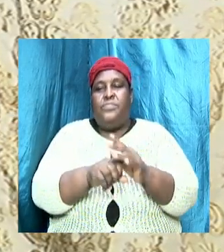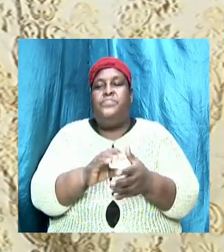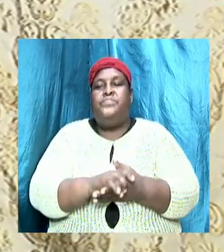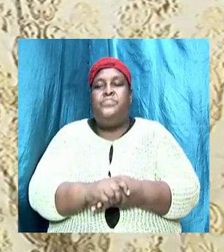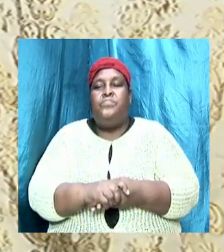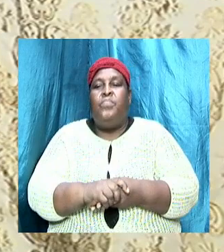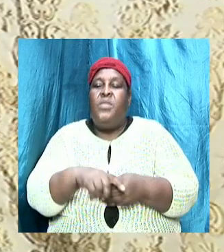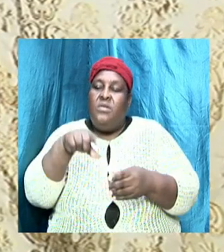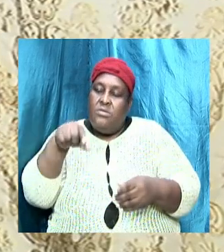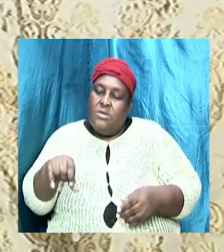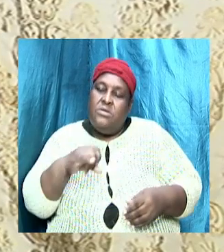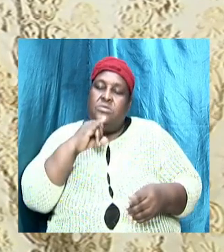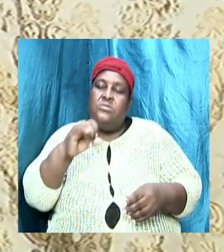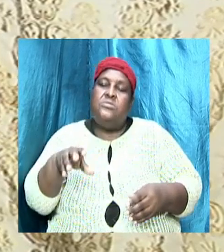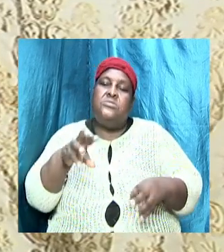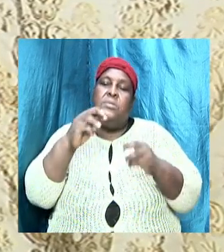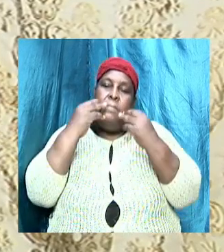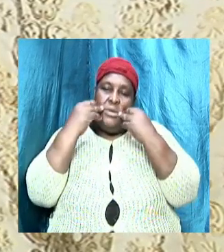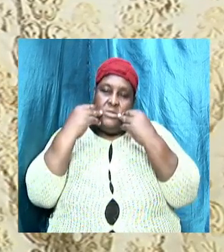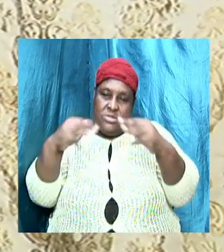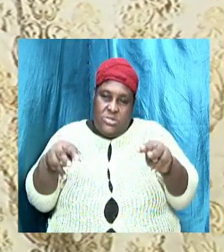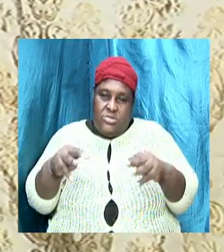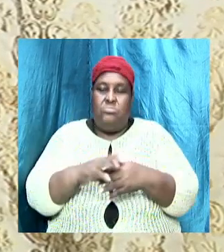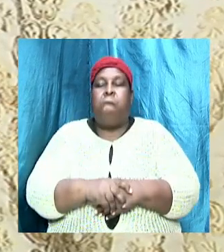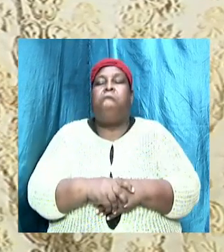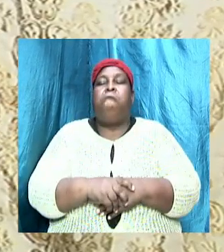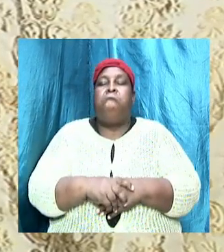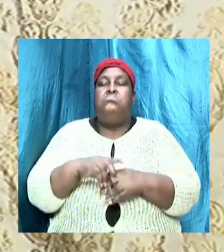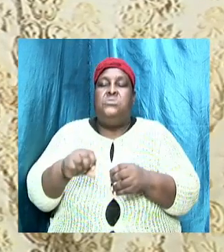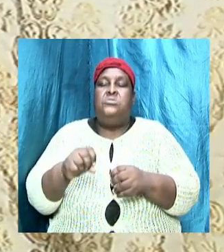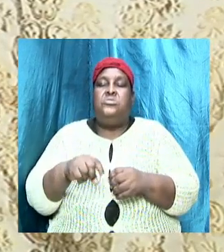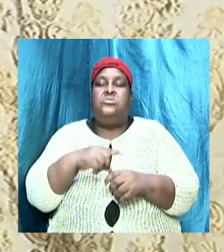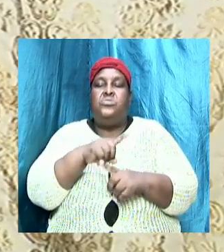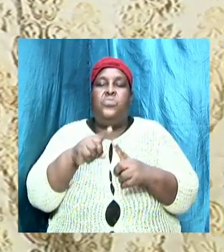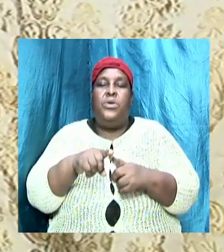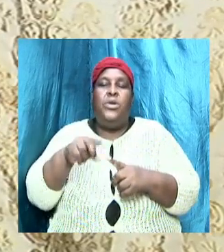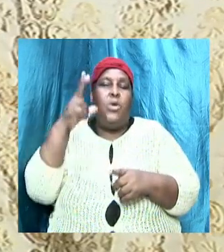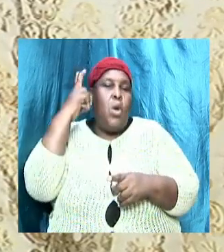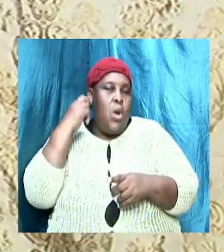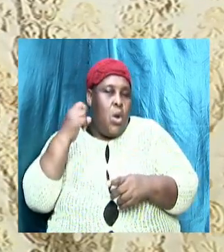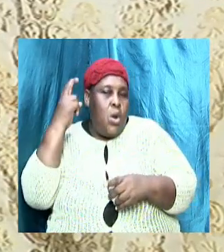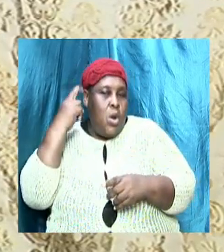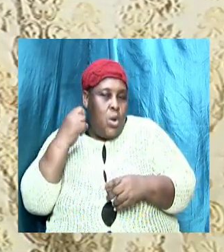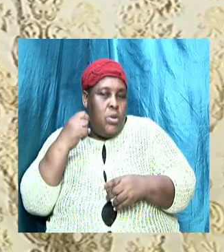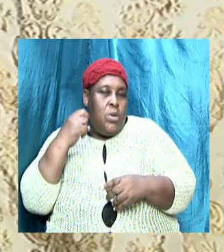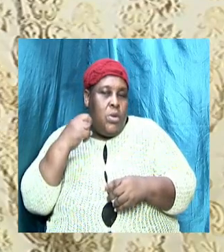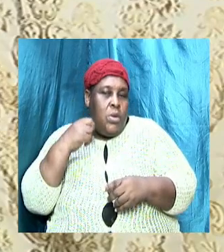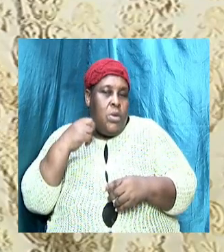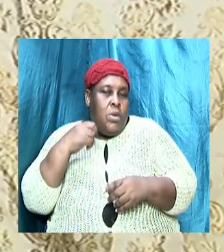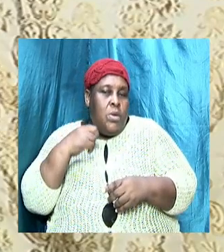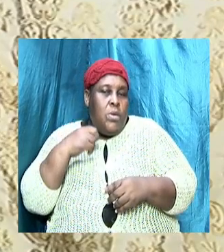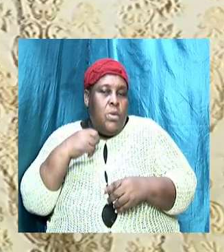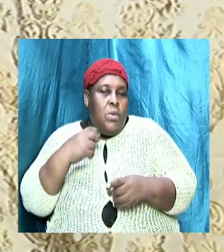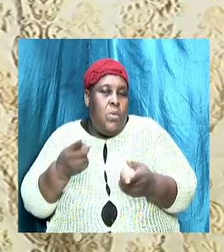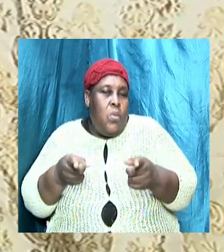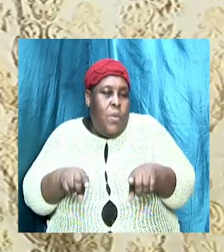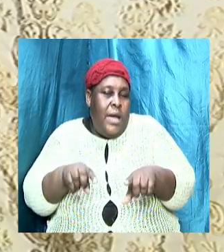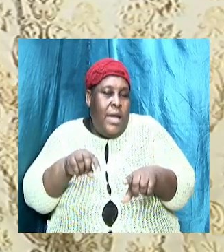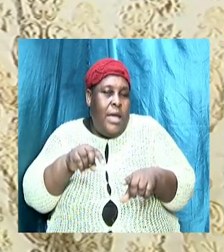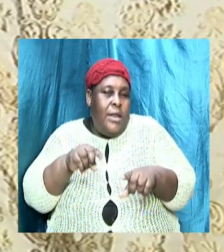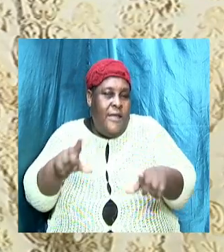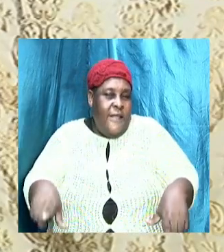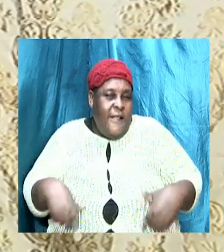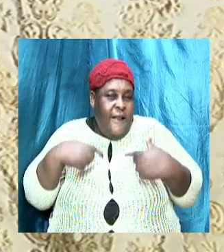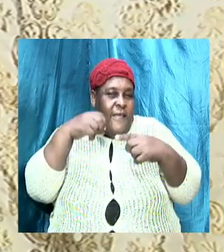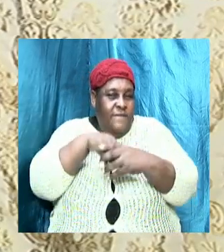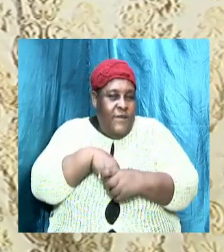This is the message. This is when we heard that we were in sin and a man died,